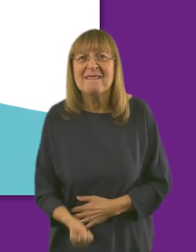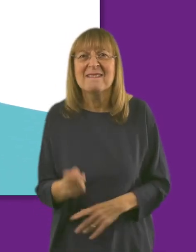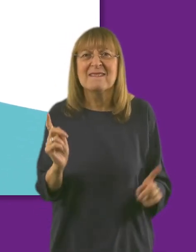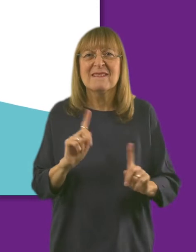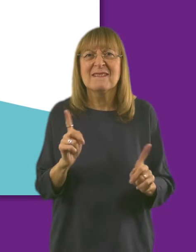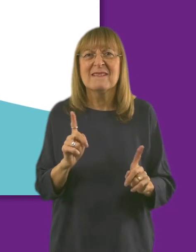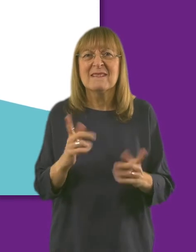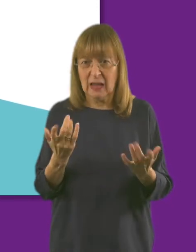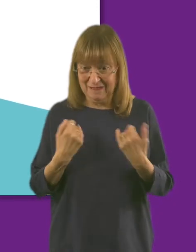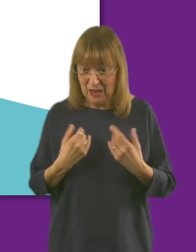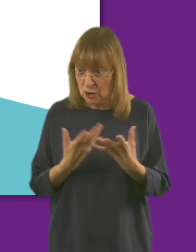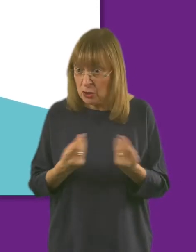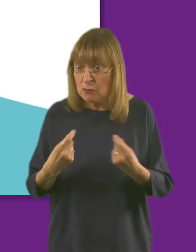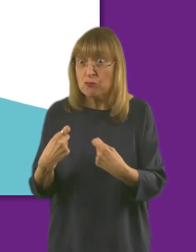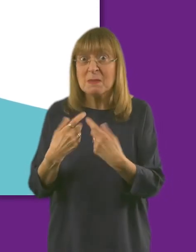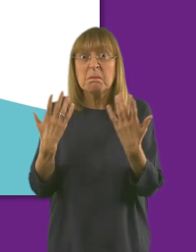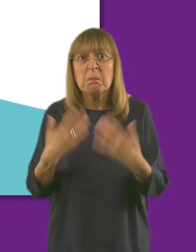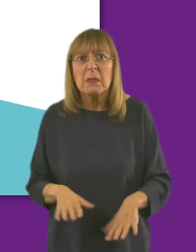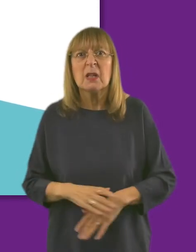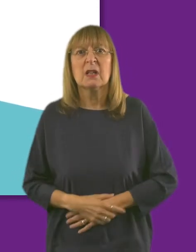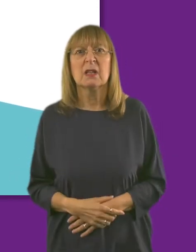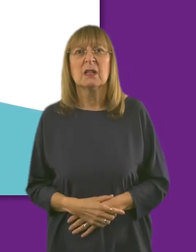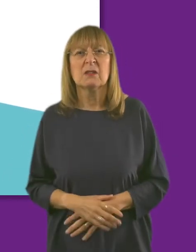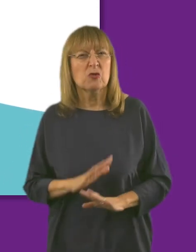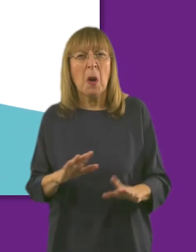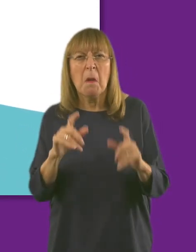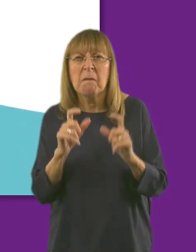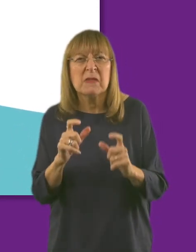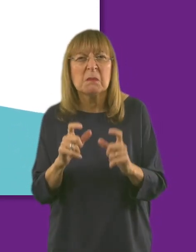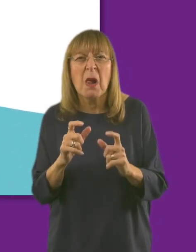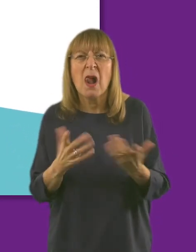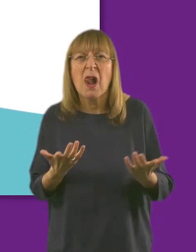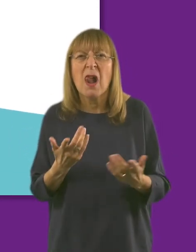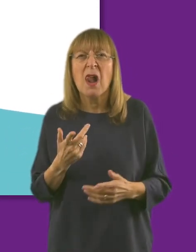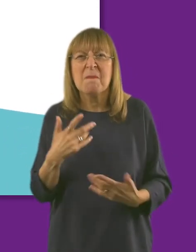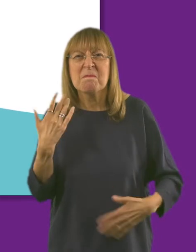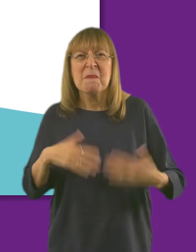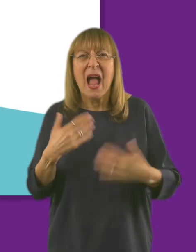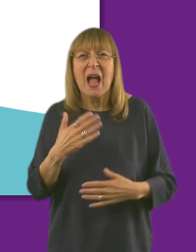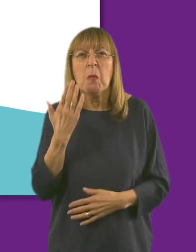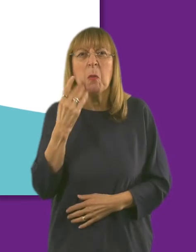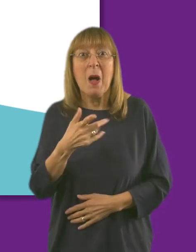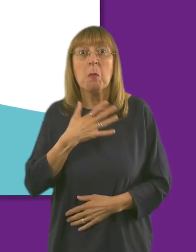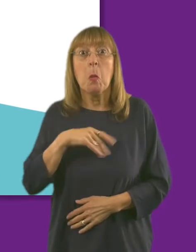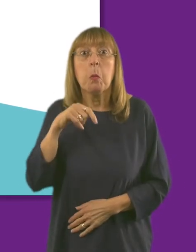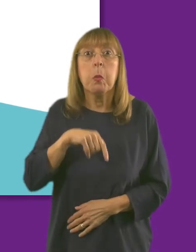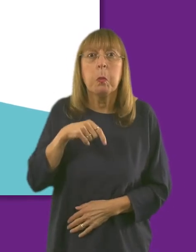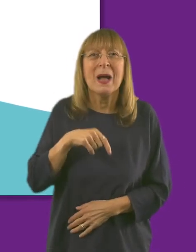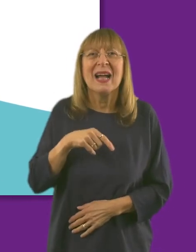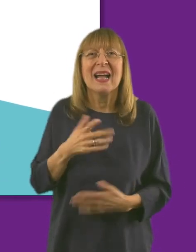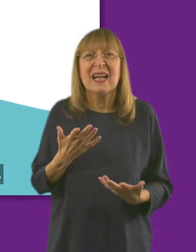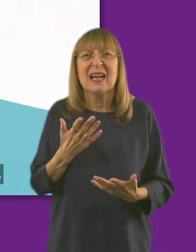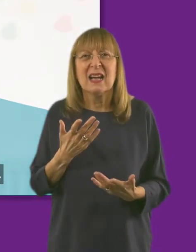after your infection has gone? D, discomfort, do you have pain when you have a wee when you don't have an infection?